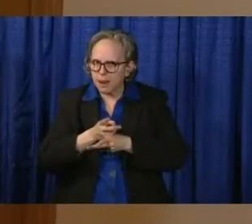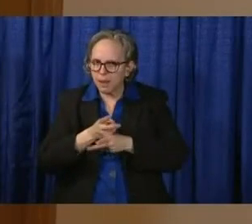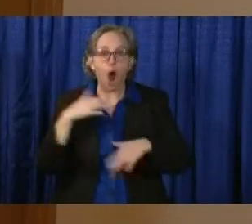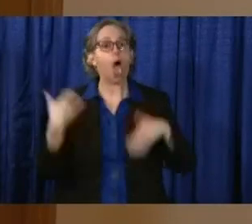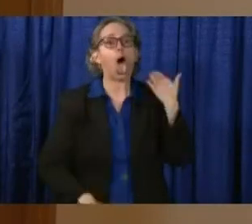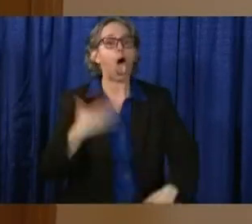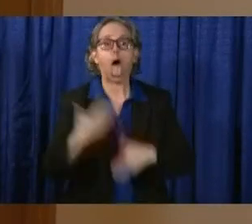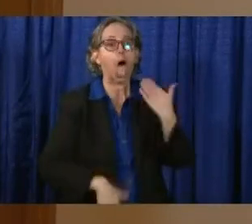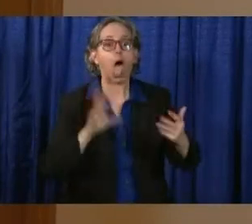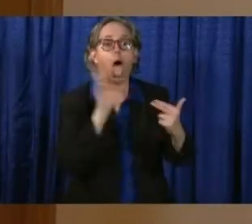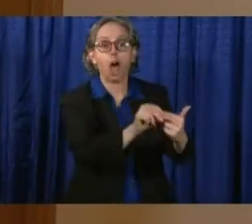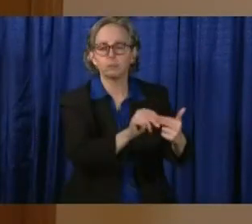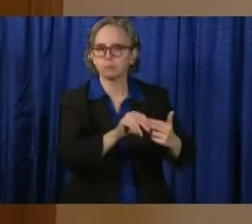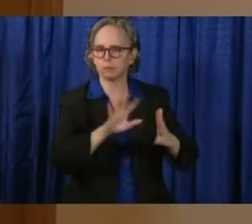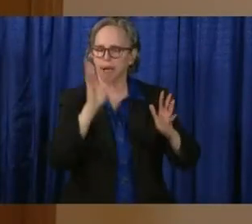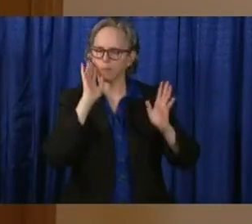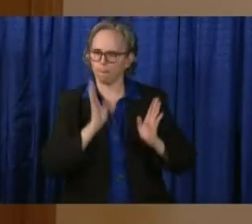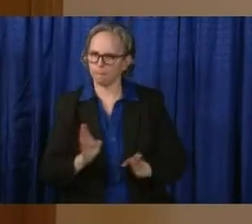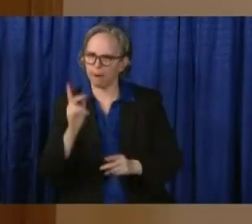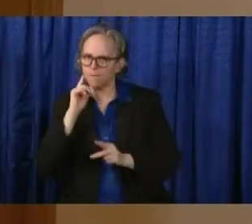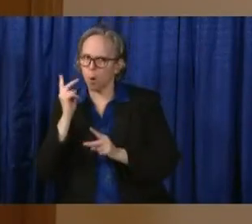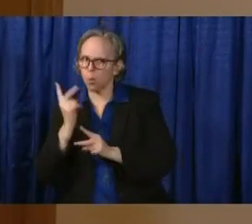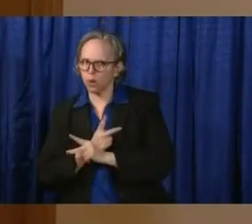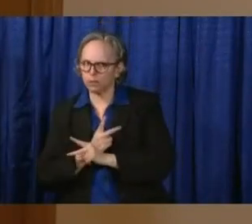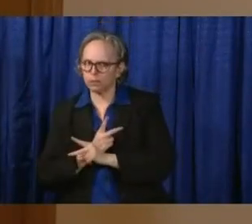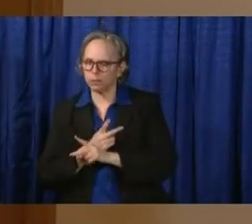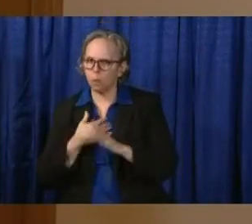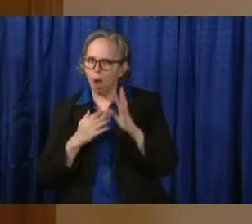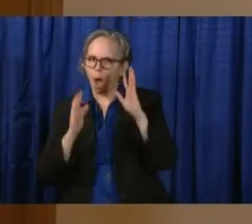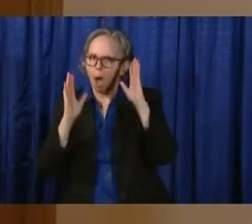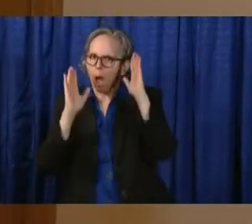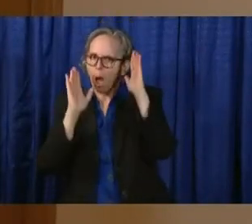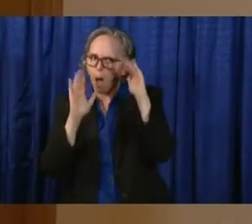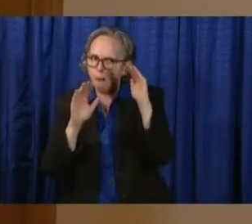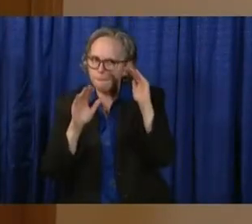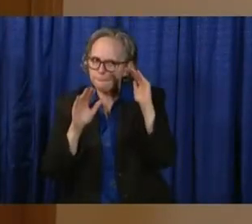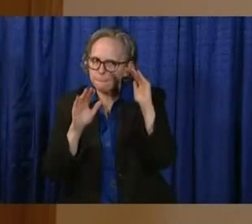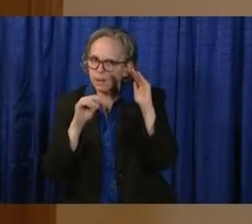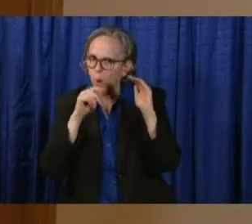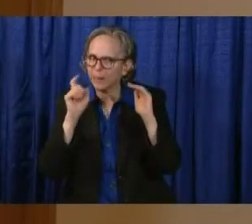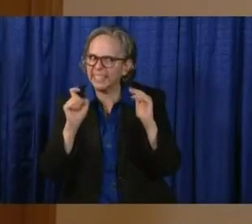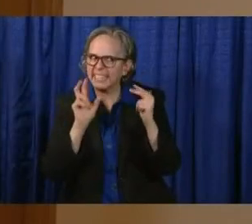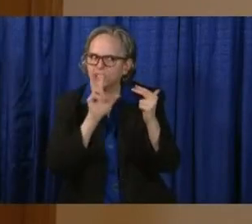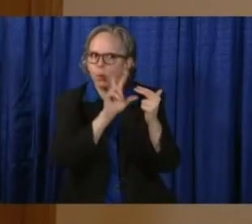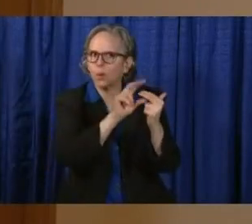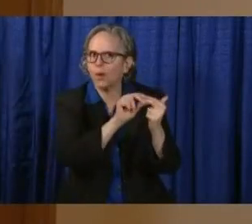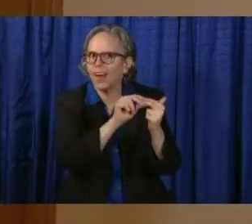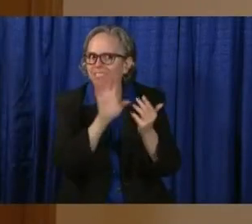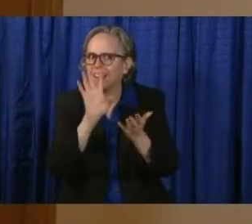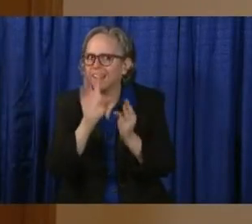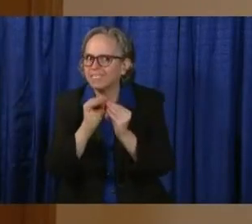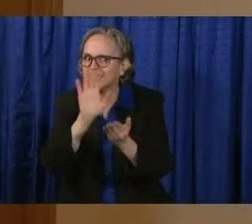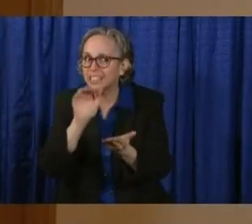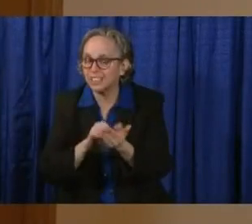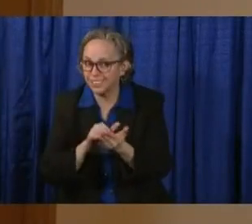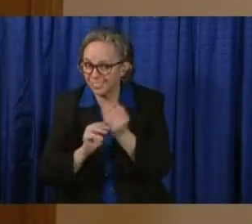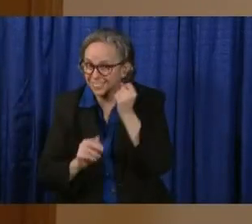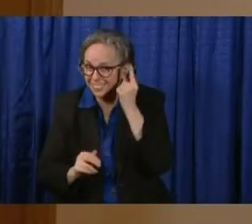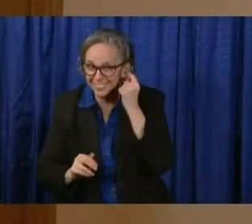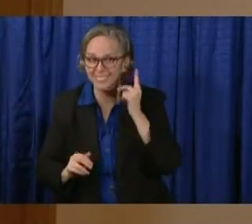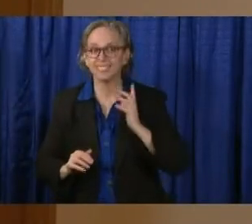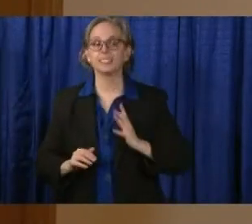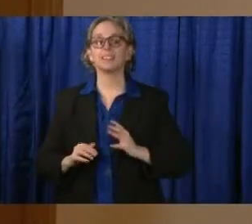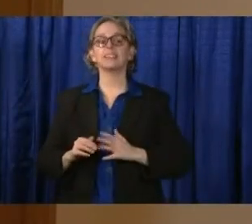the worst and work our way back. And again, I anticipate that we would be seeing more mildly ill, convalescing,